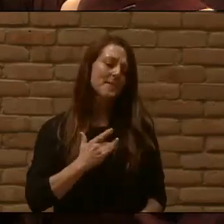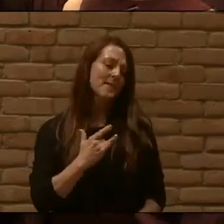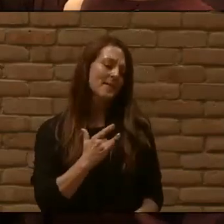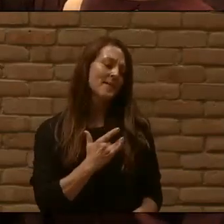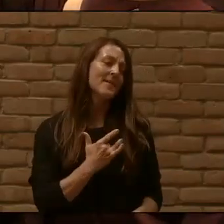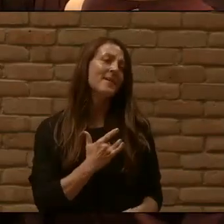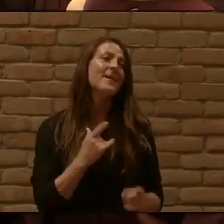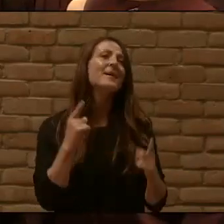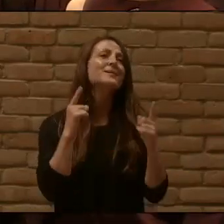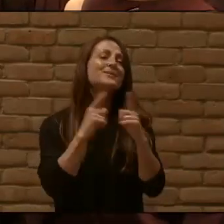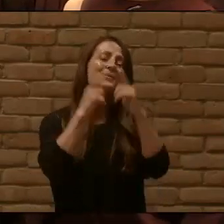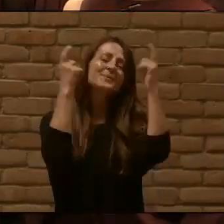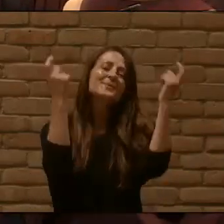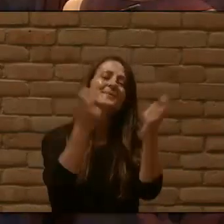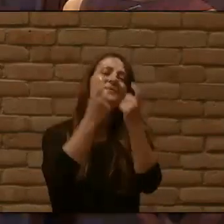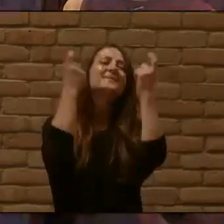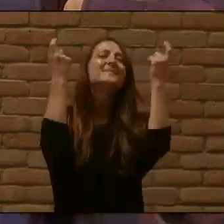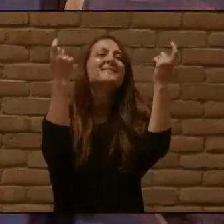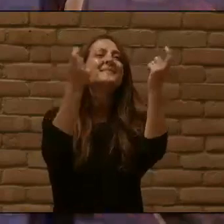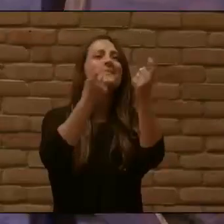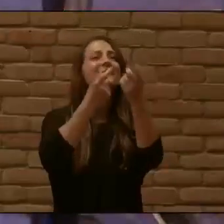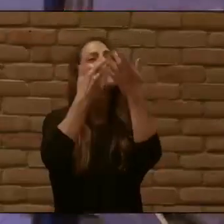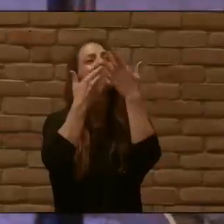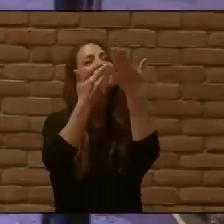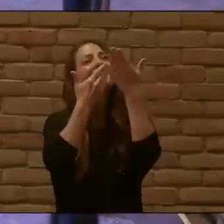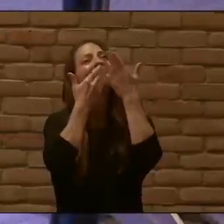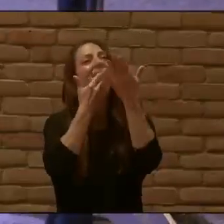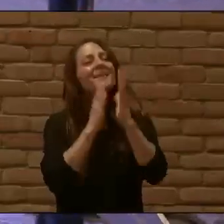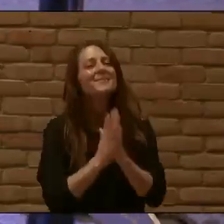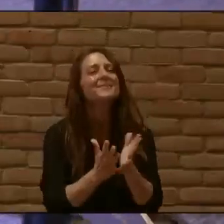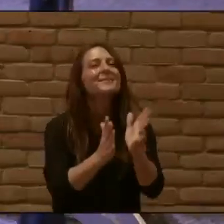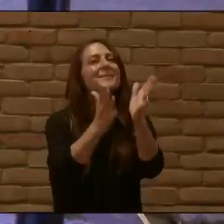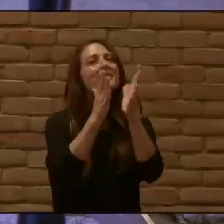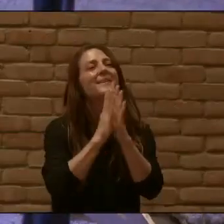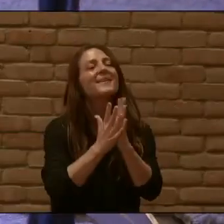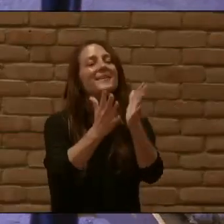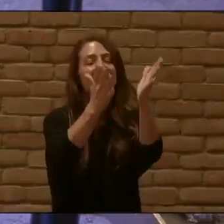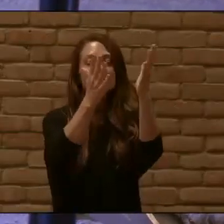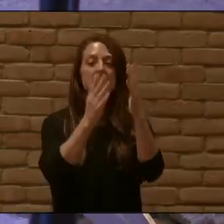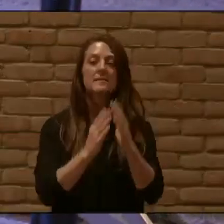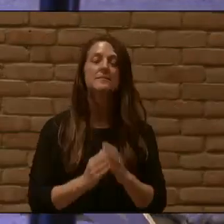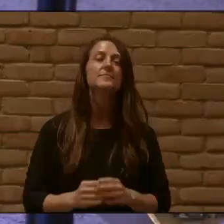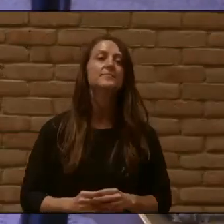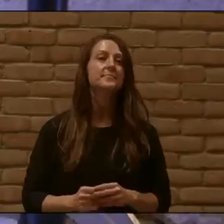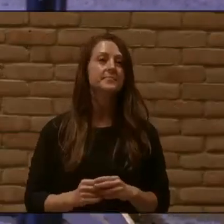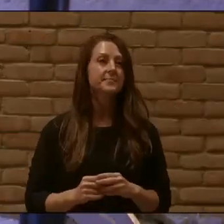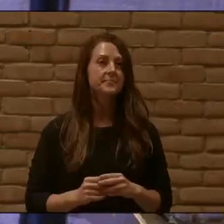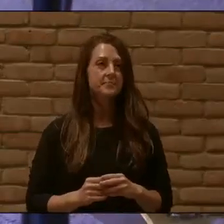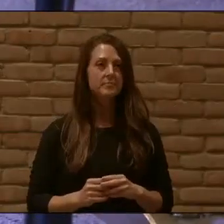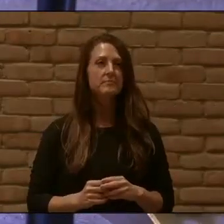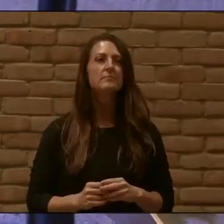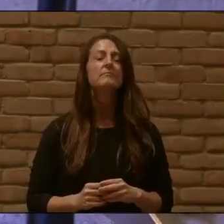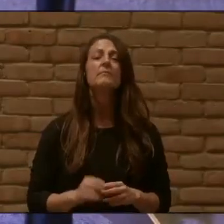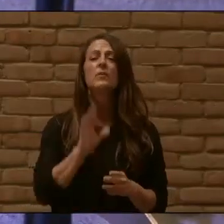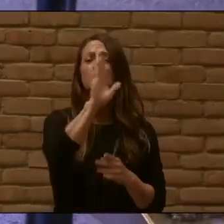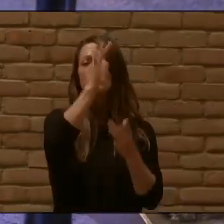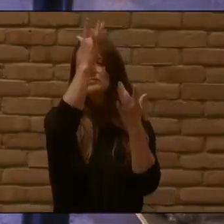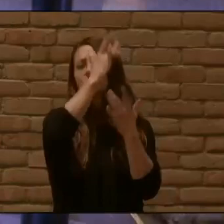to sing thy grace Streams of mercy never